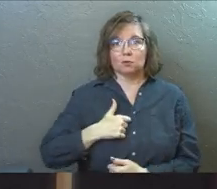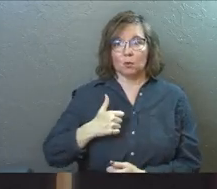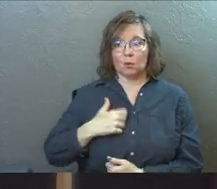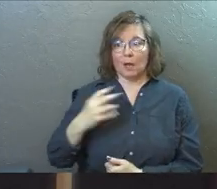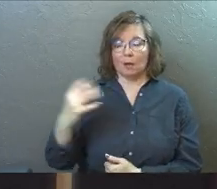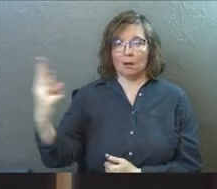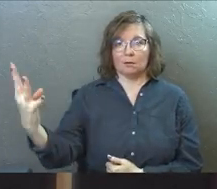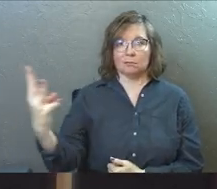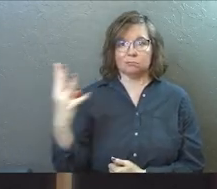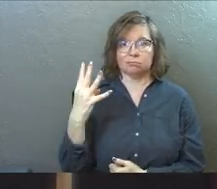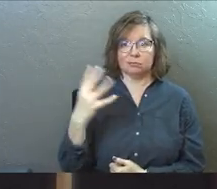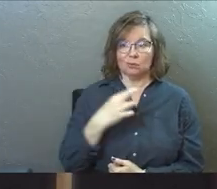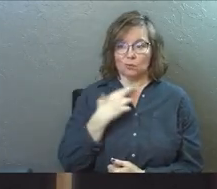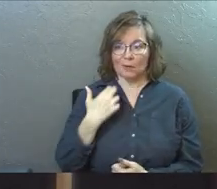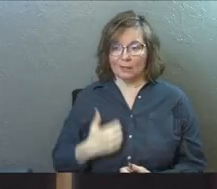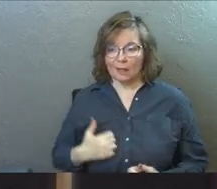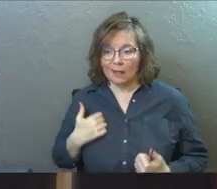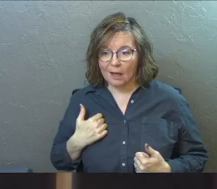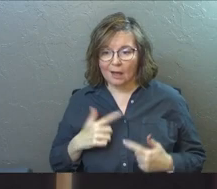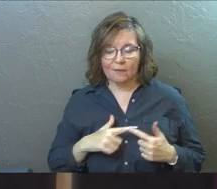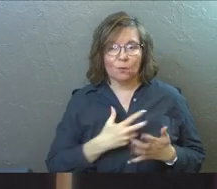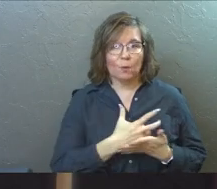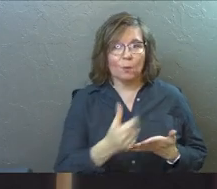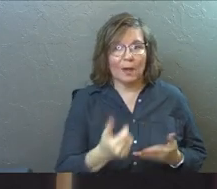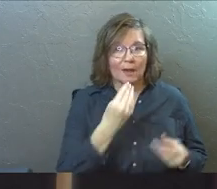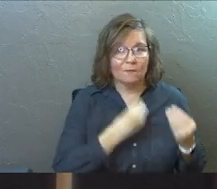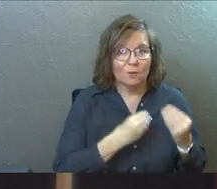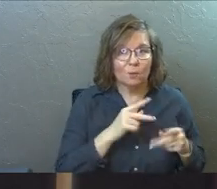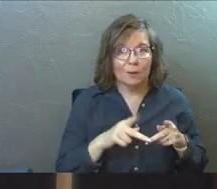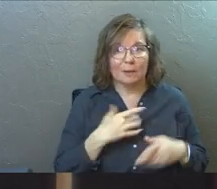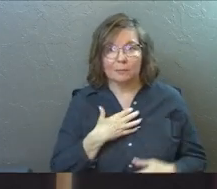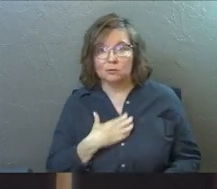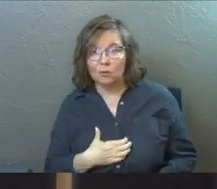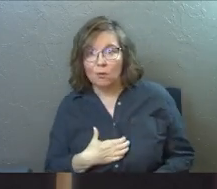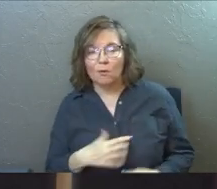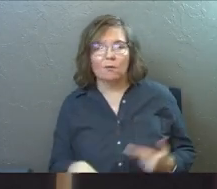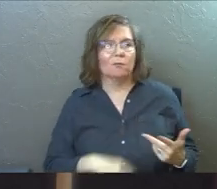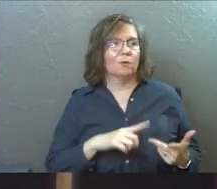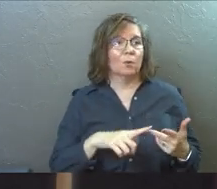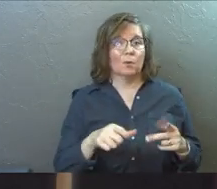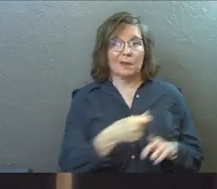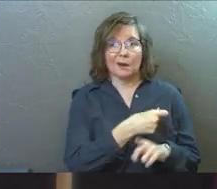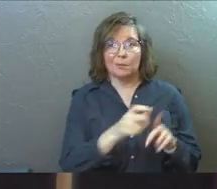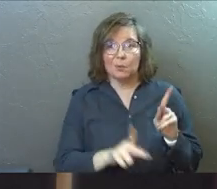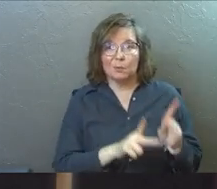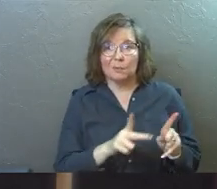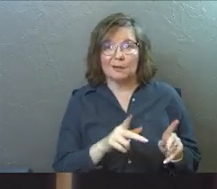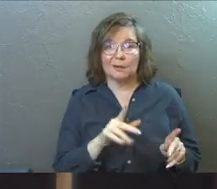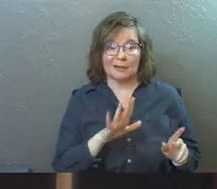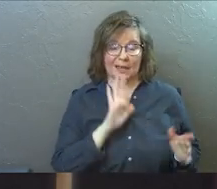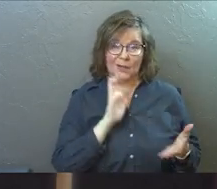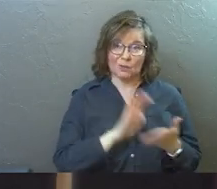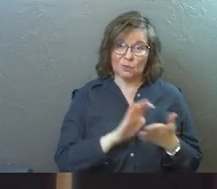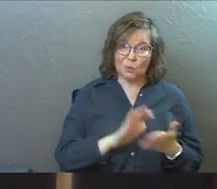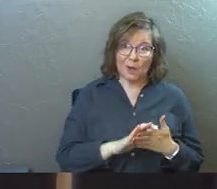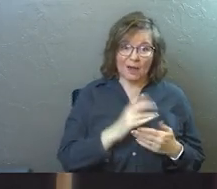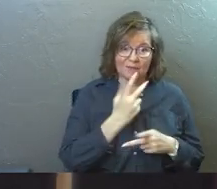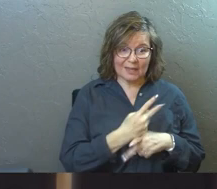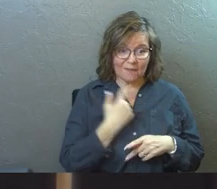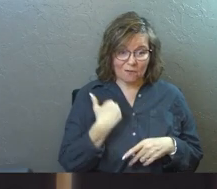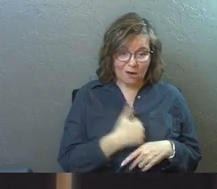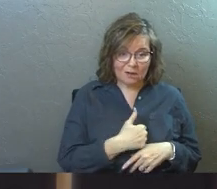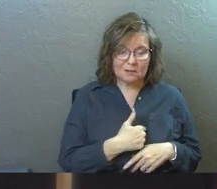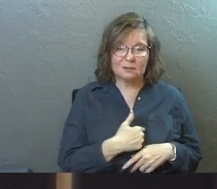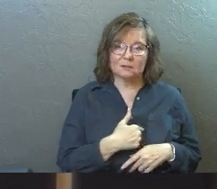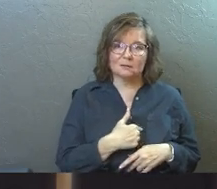are outside the walls, risking their lives. We can waste food while people starve. We can abuse people, i.e. his wives that care for